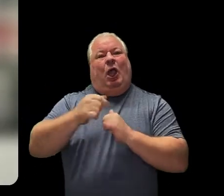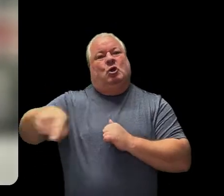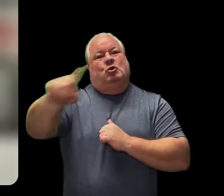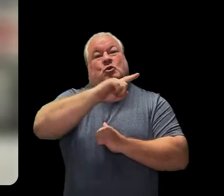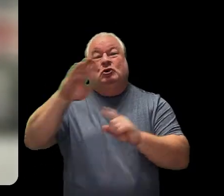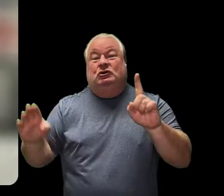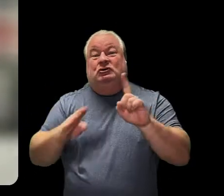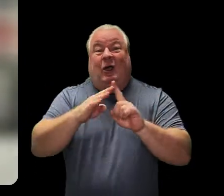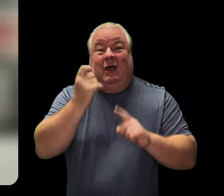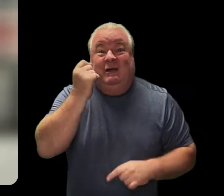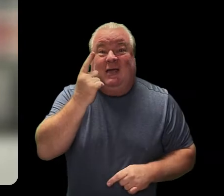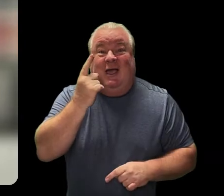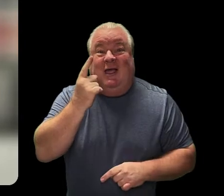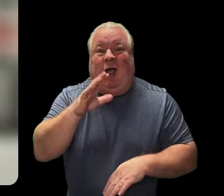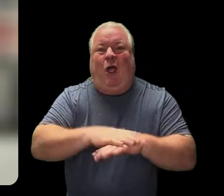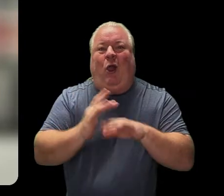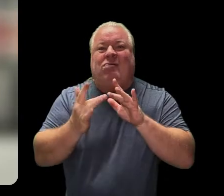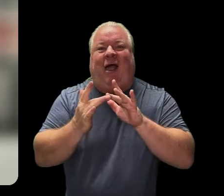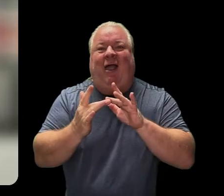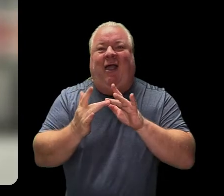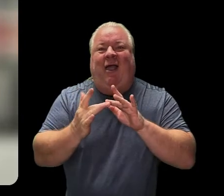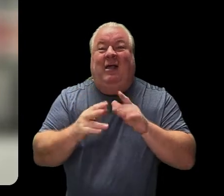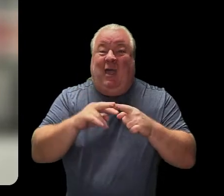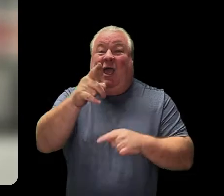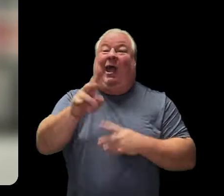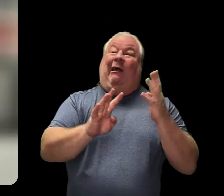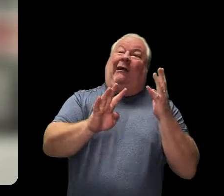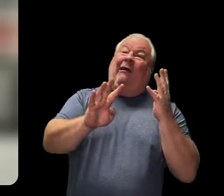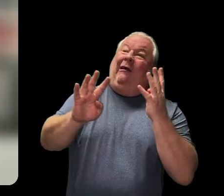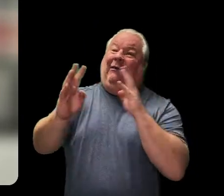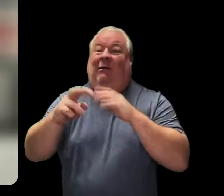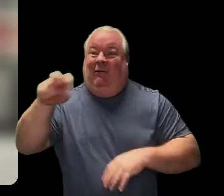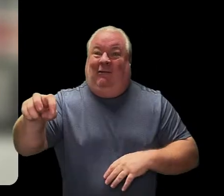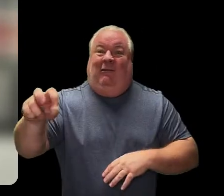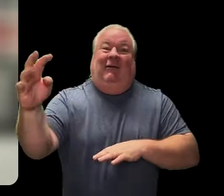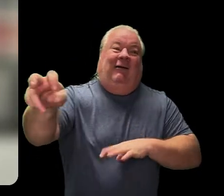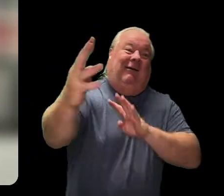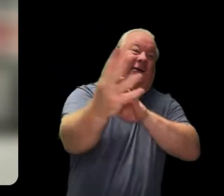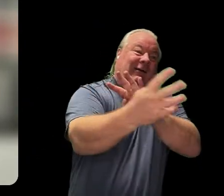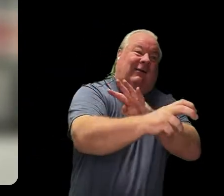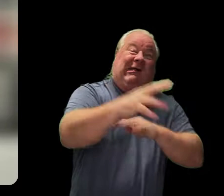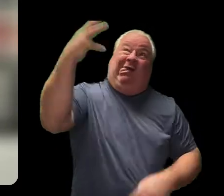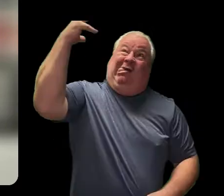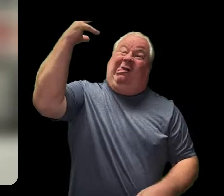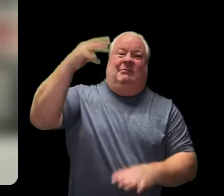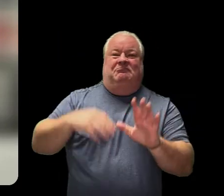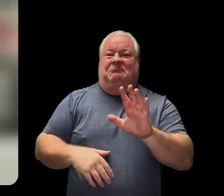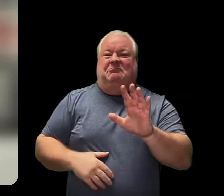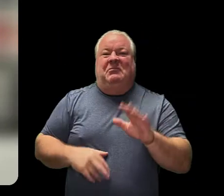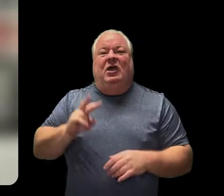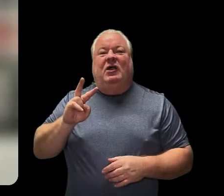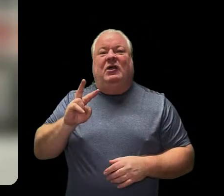to soar virtually. That's right. You're going to join me in our first virtual assembly